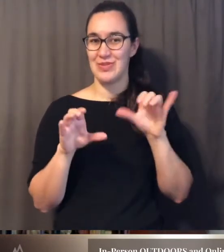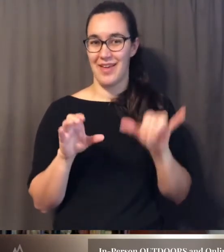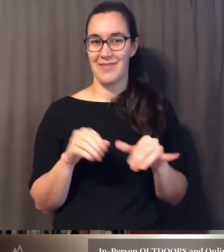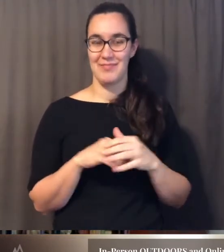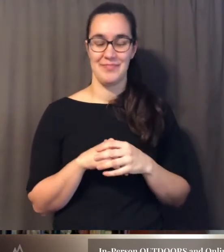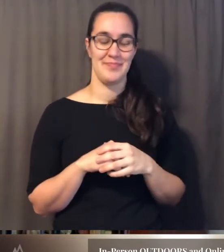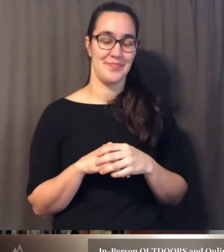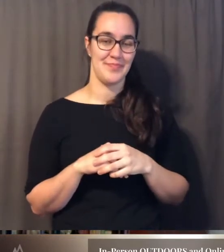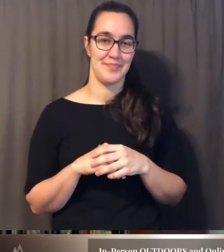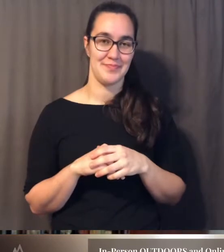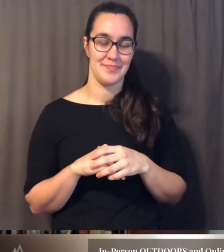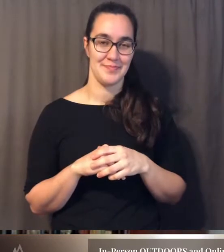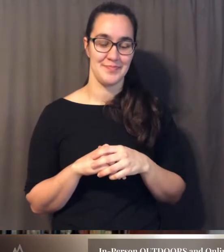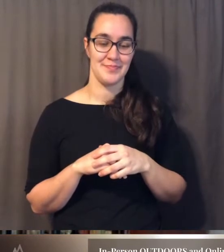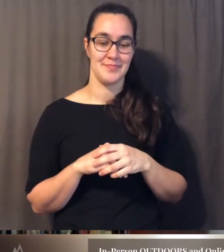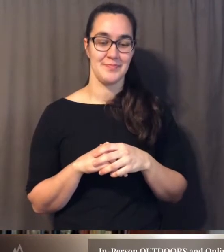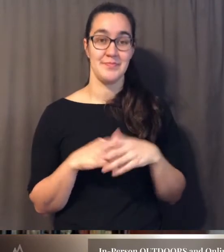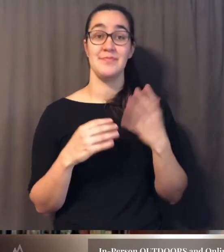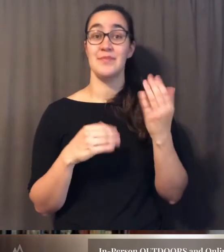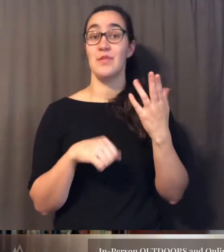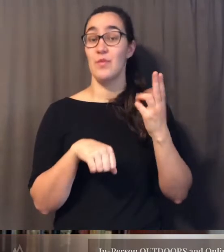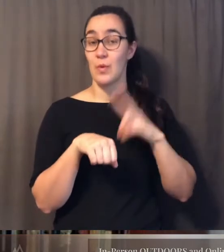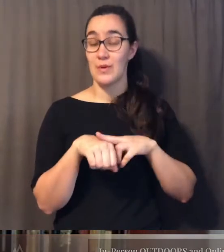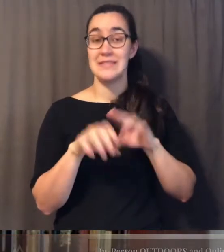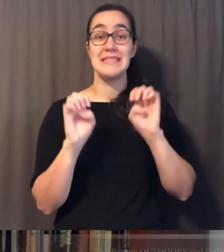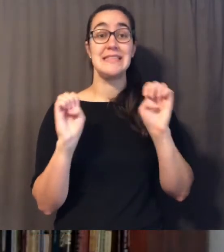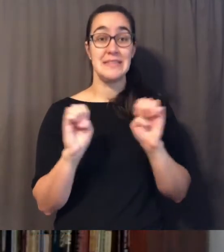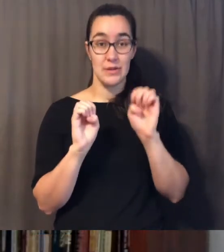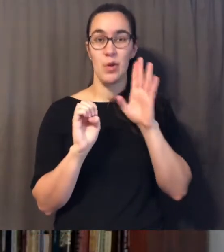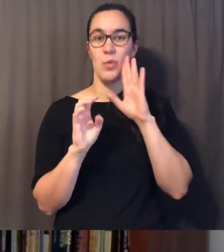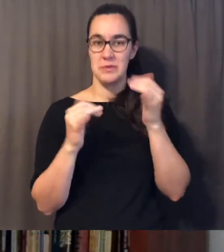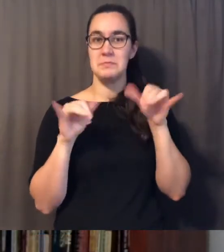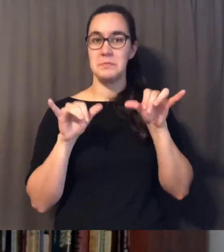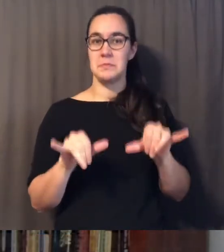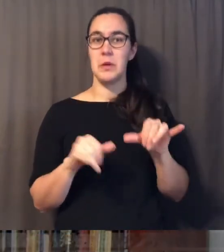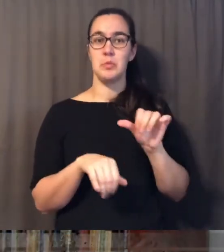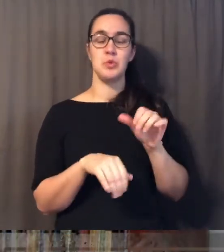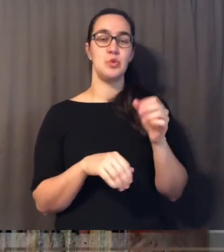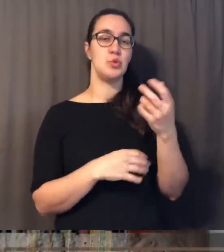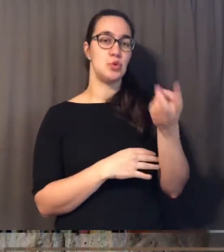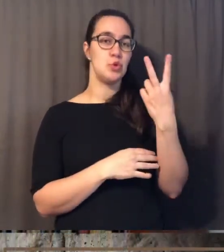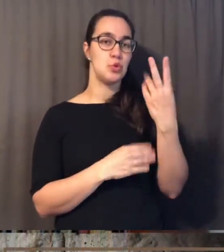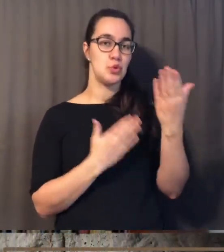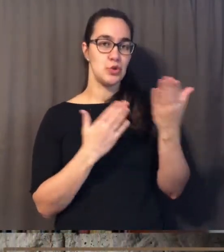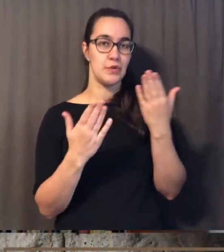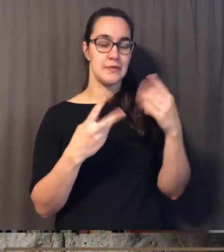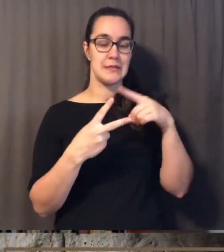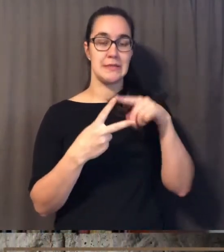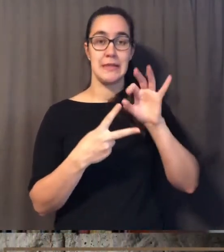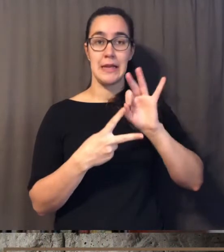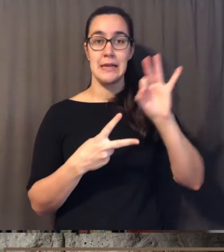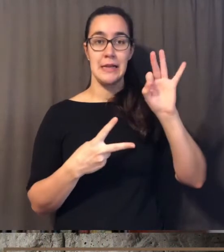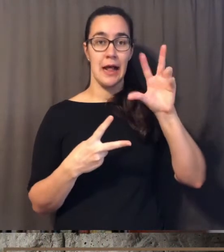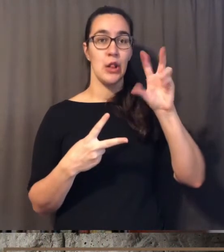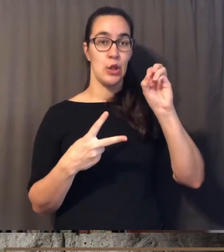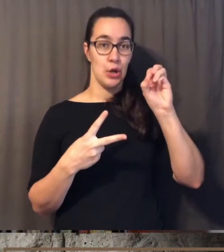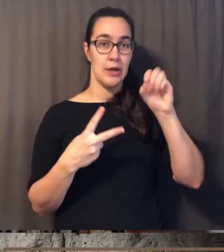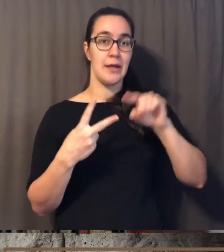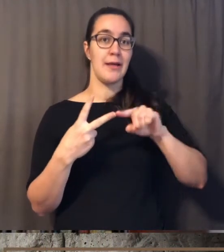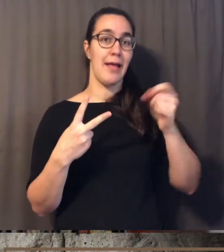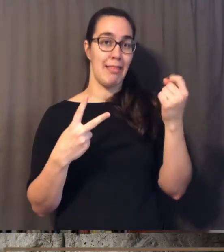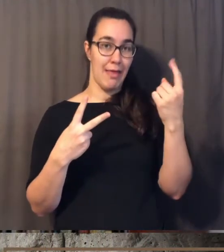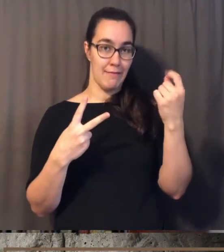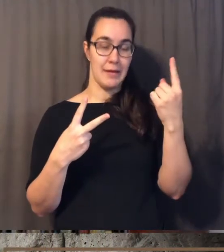that would be great and then of course on easter we'll have the two services at 9 30 and 11 and because of social